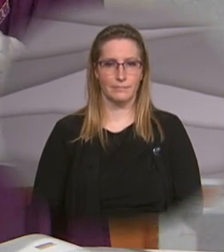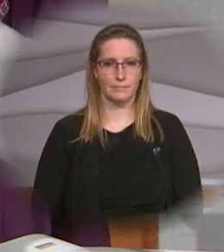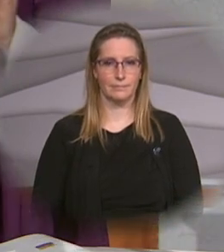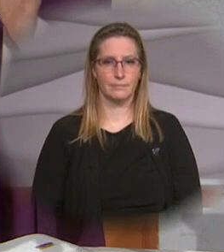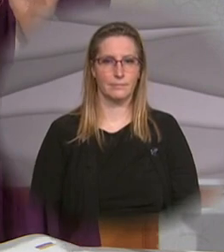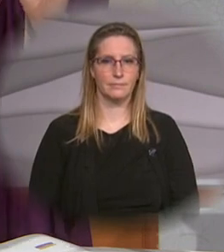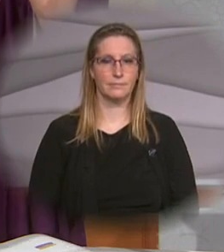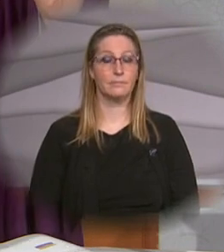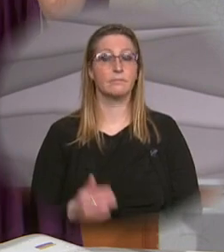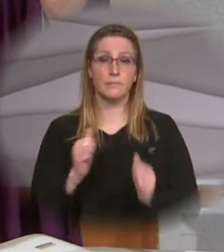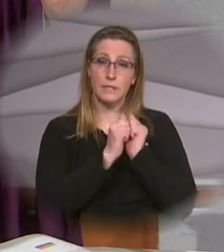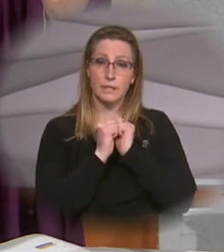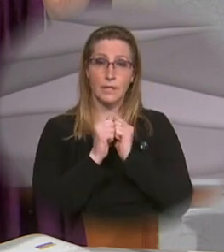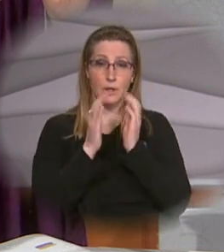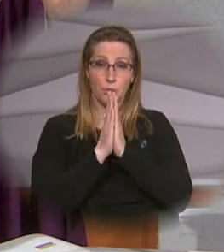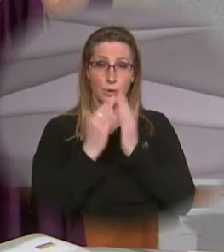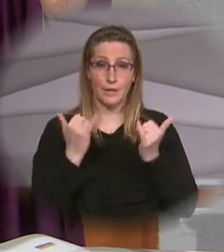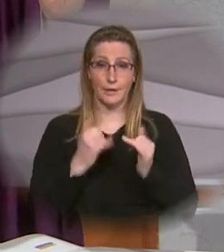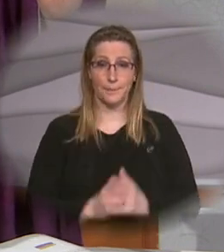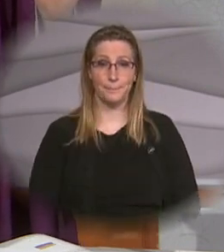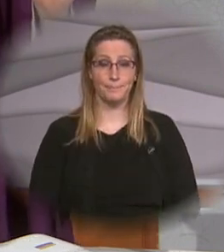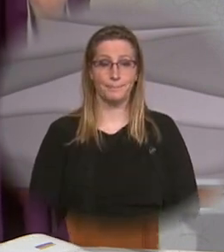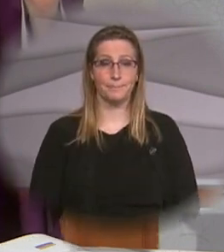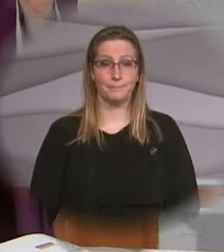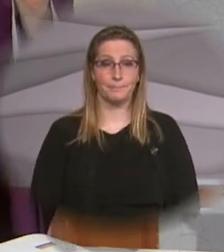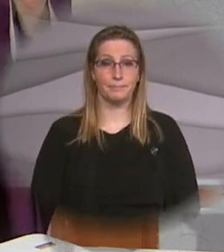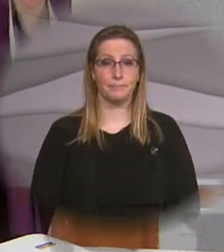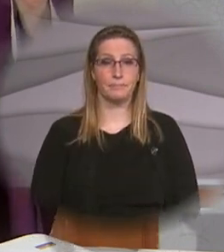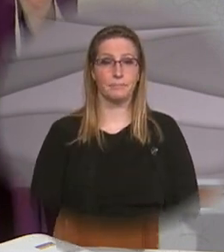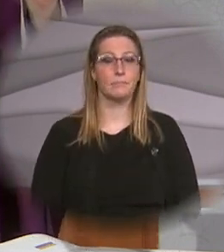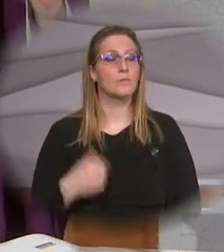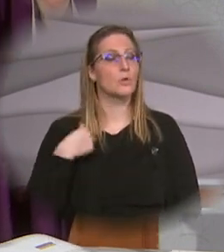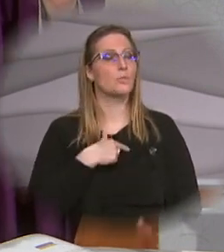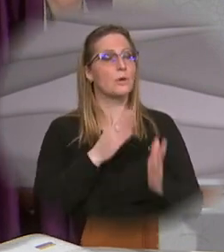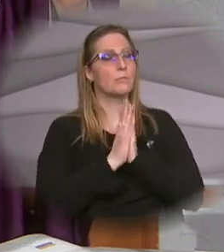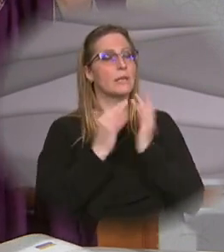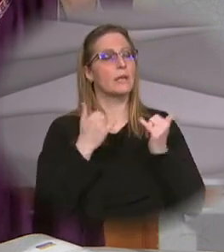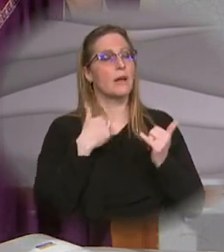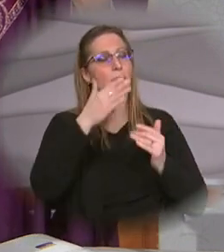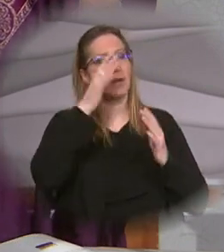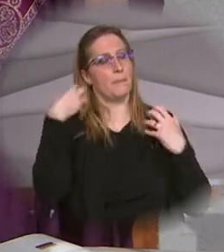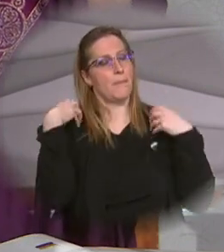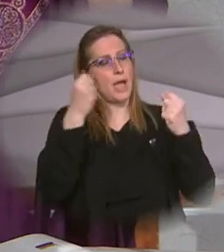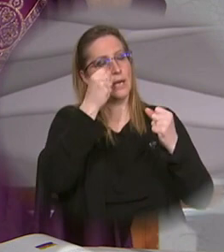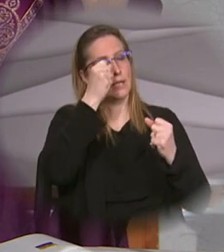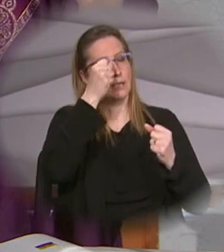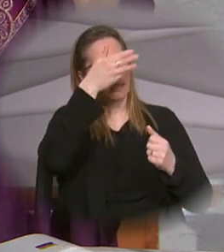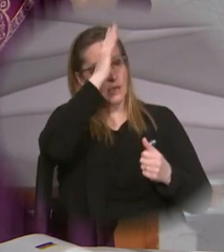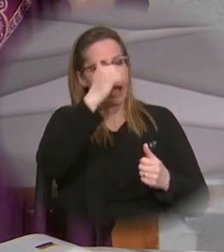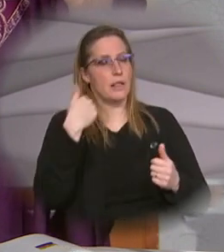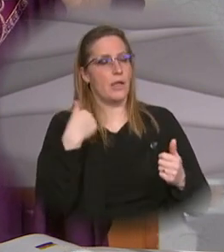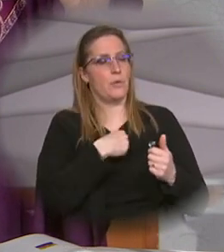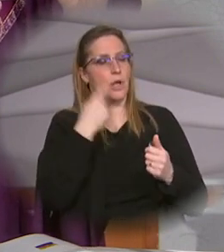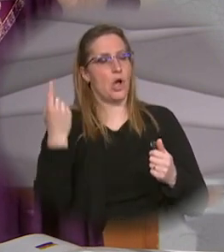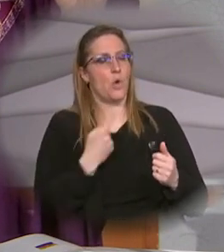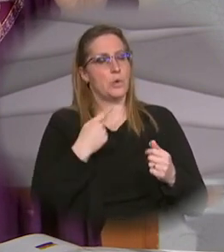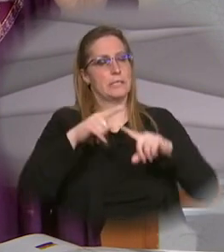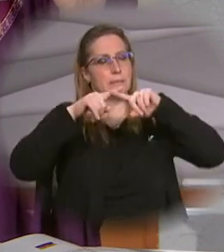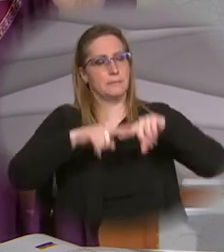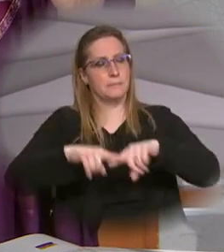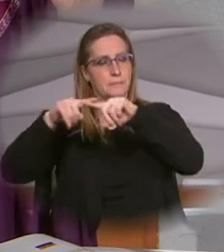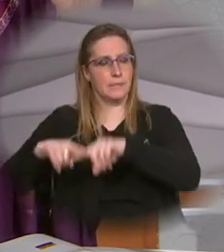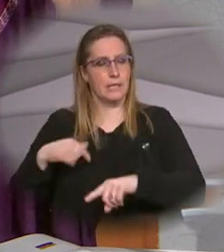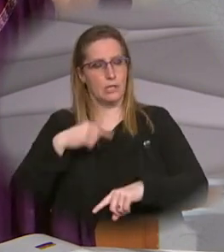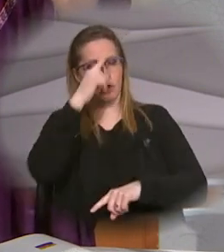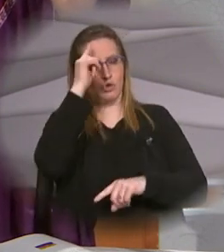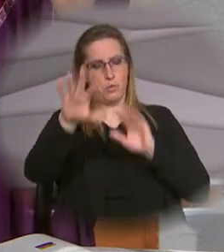Let us pray. We pray, Almighty God, that we may always be counted among the